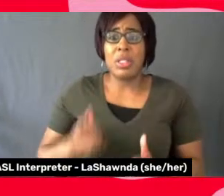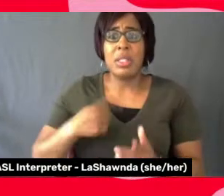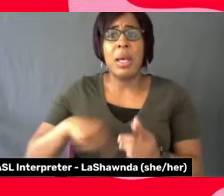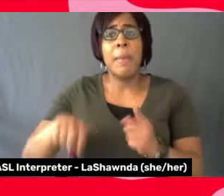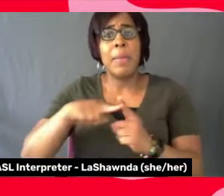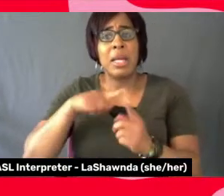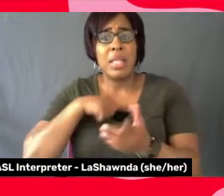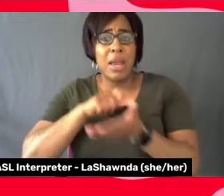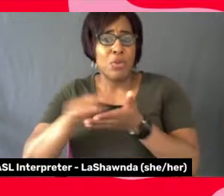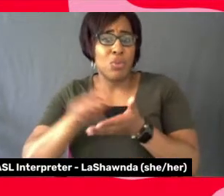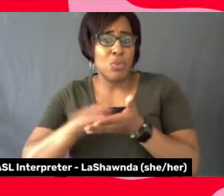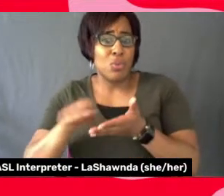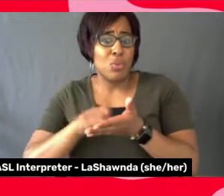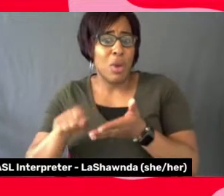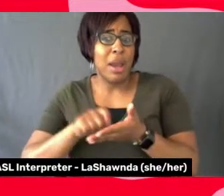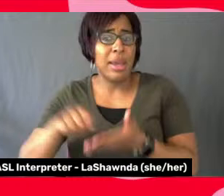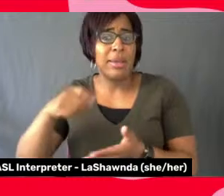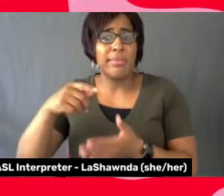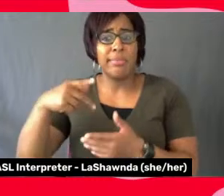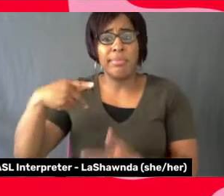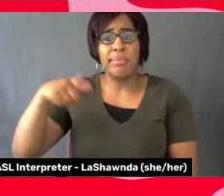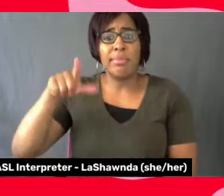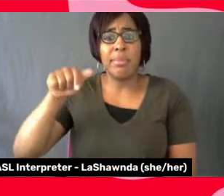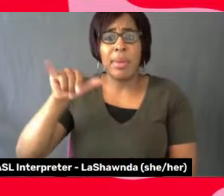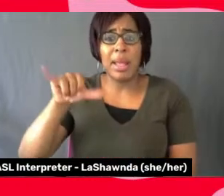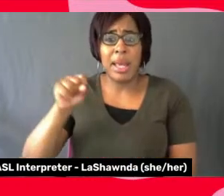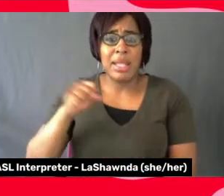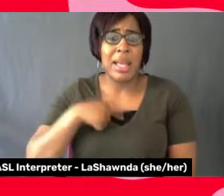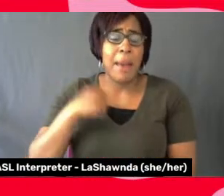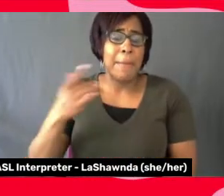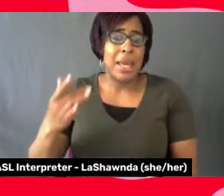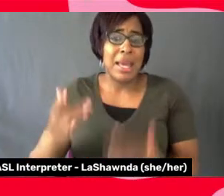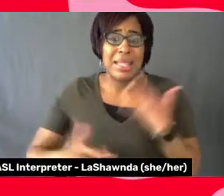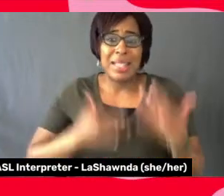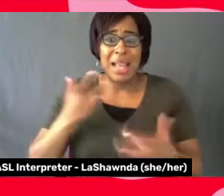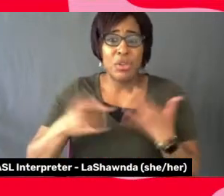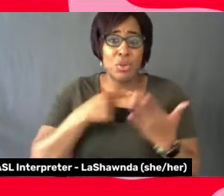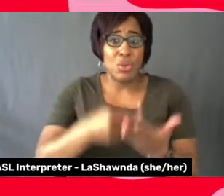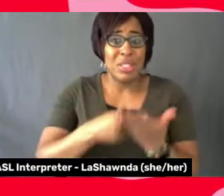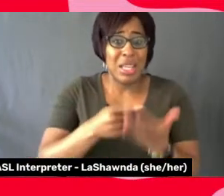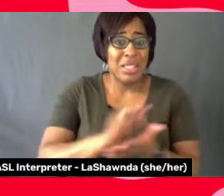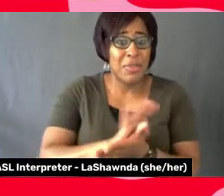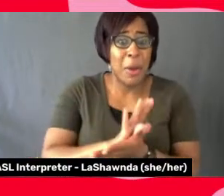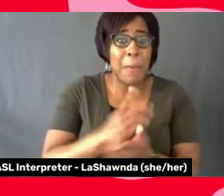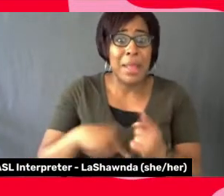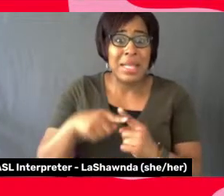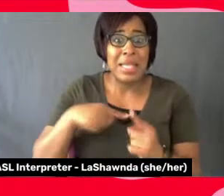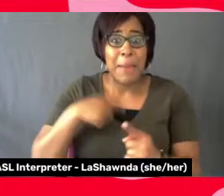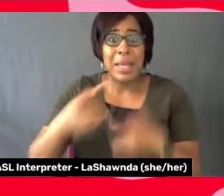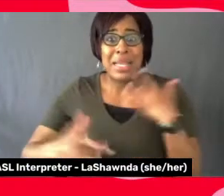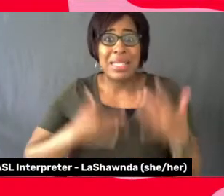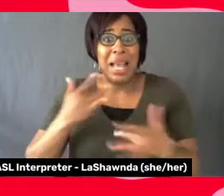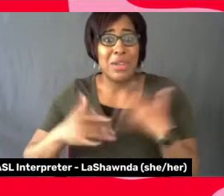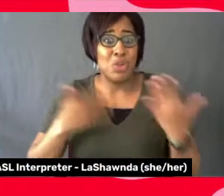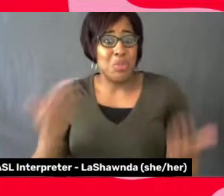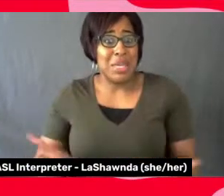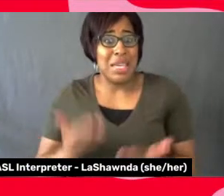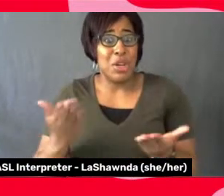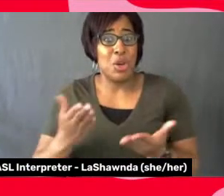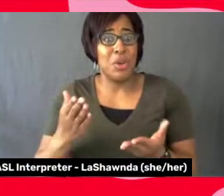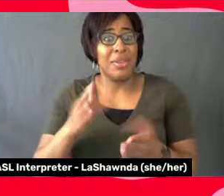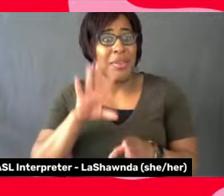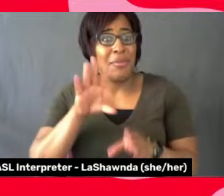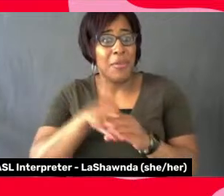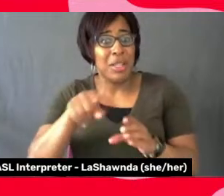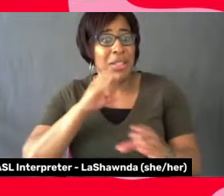I'm really excited to talk about this film. I'm really excited to be in this room, first of all. Being the youngest, I feel like I cannot touch what most